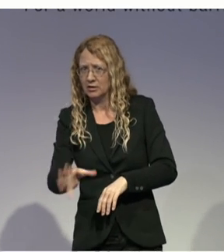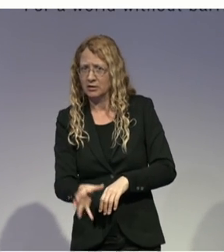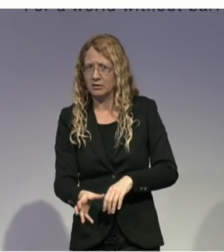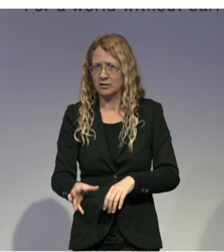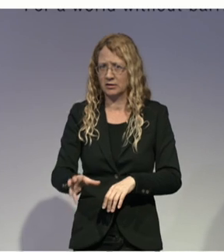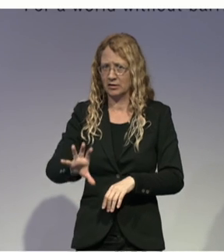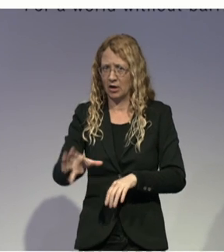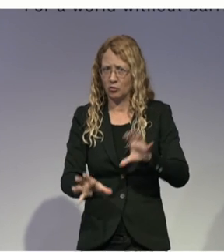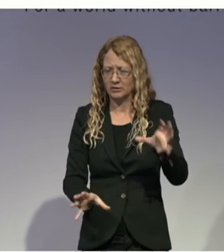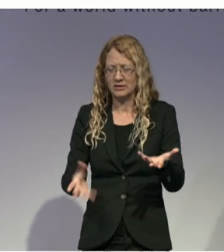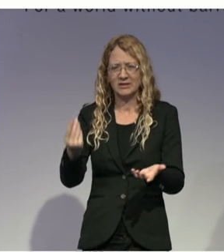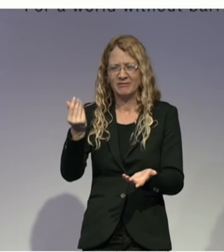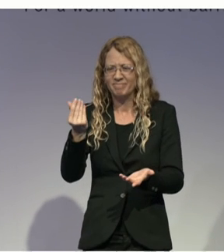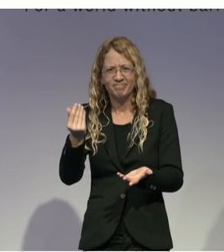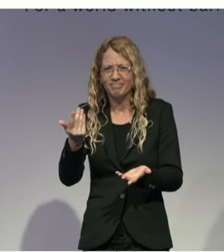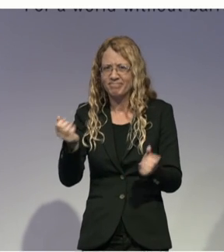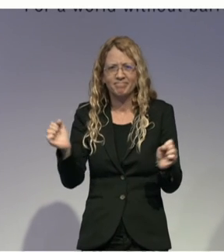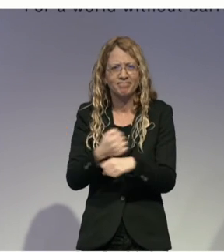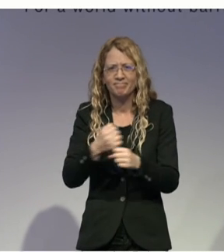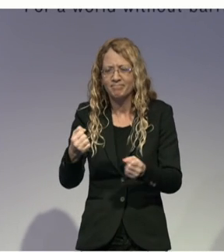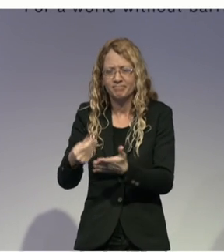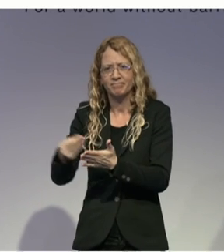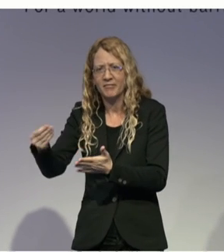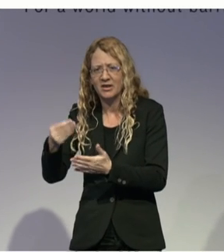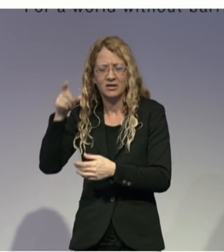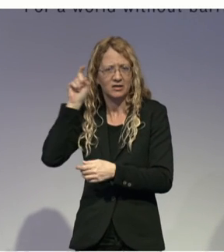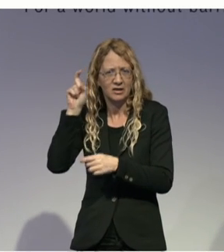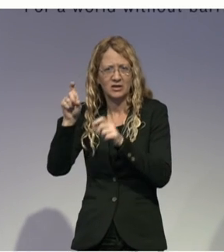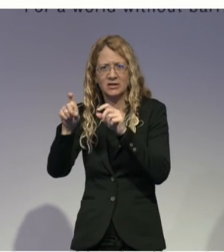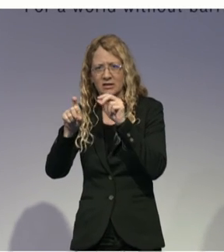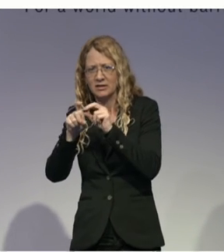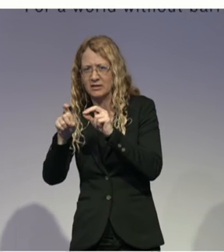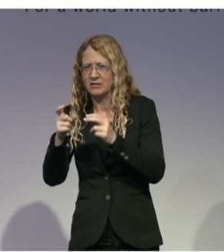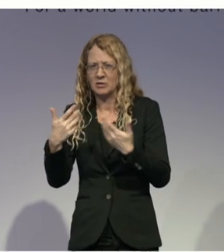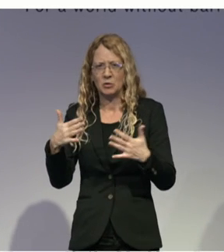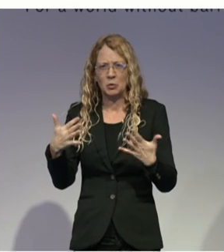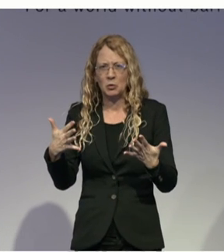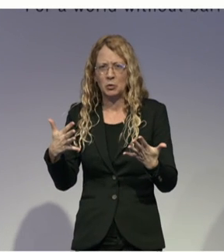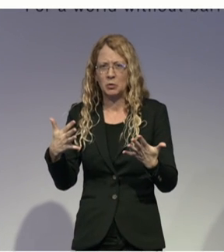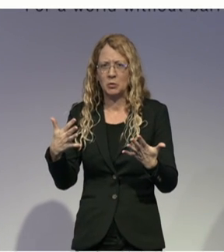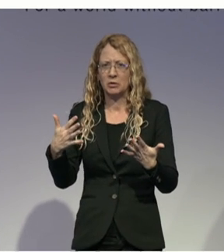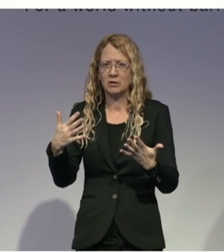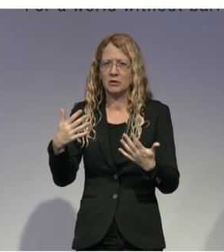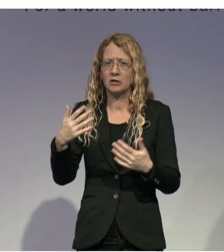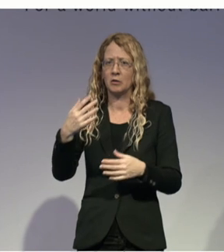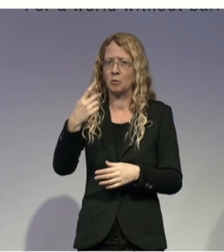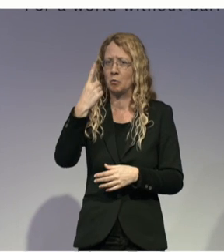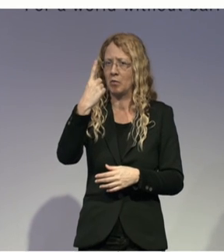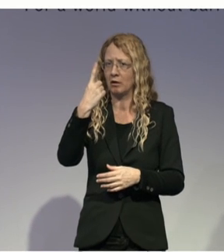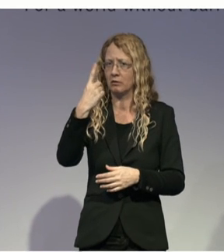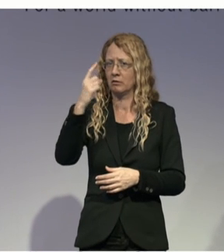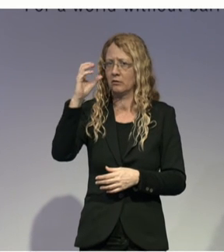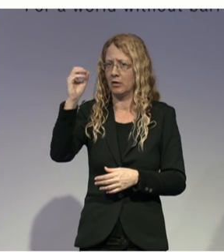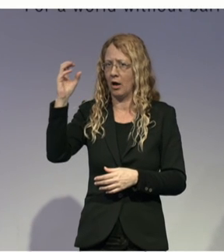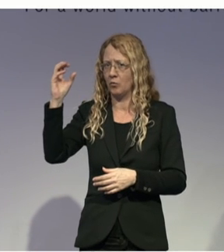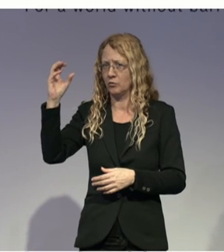Where the cost of a hearing aid is on average $1,500, solar aid has been able to